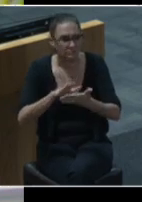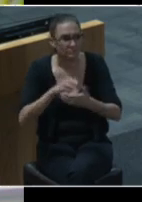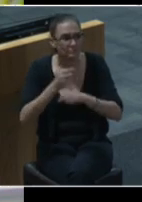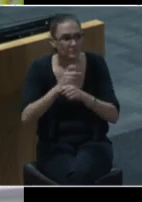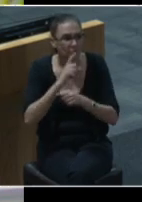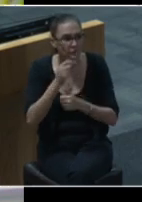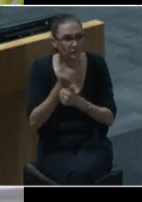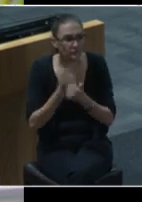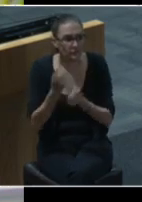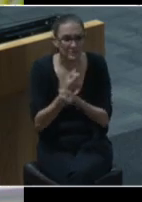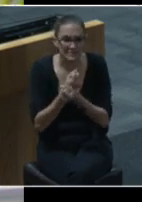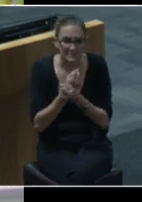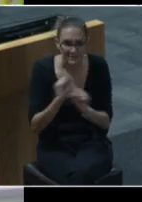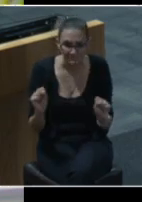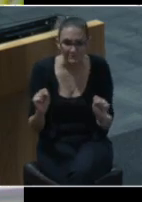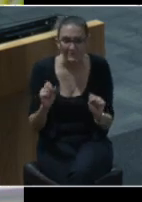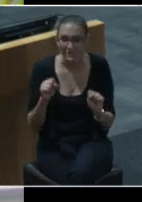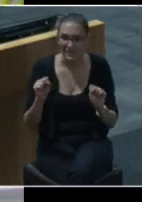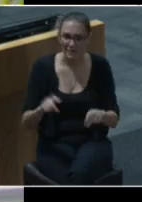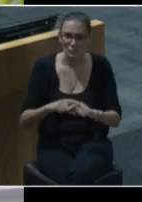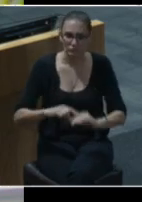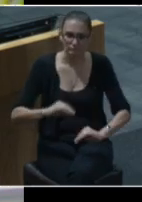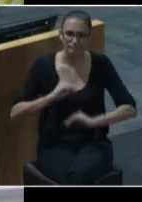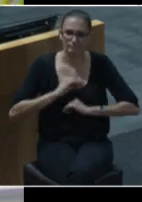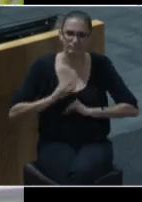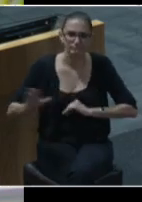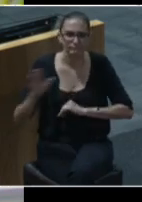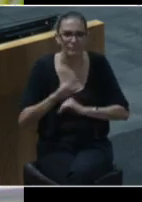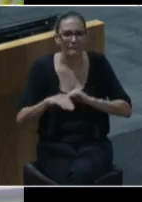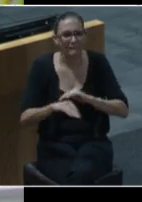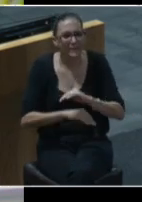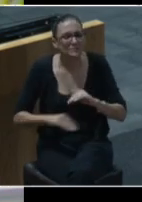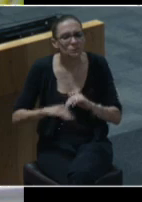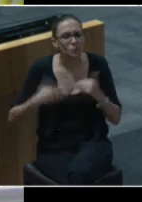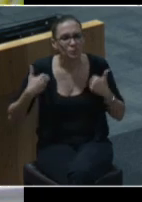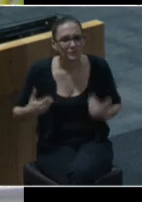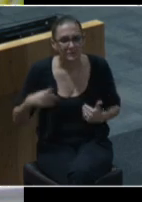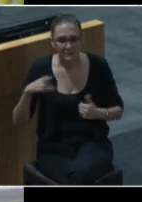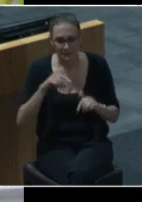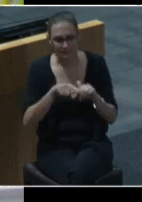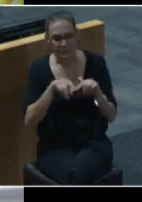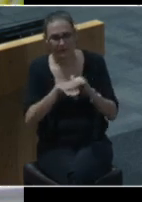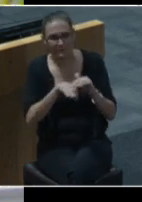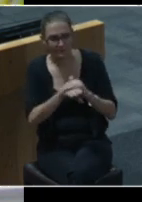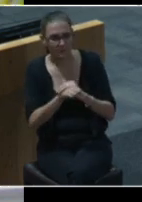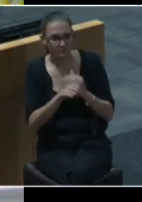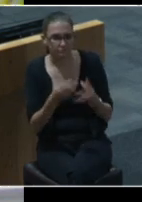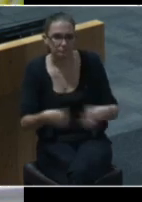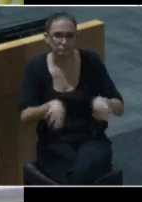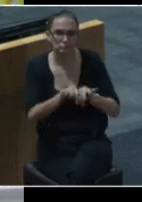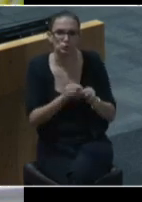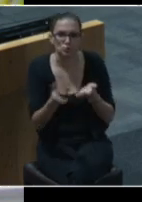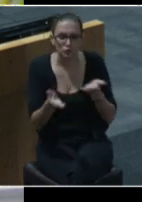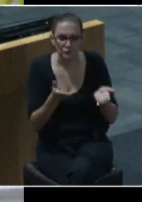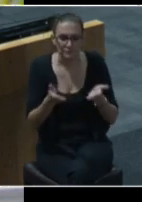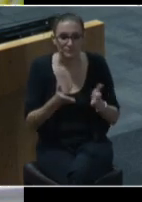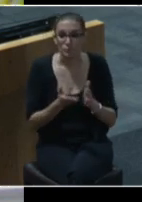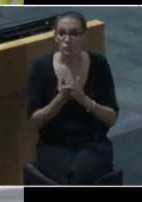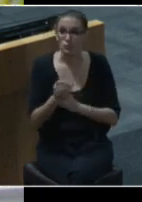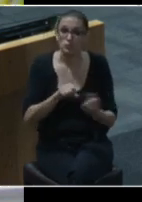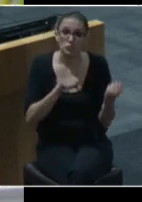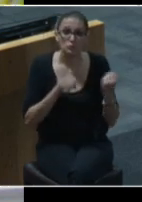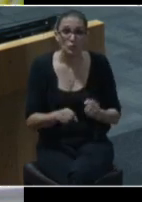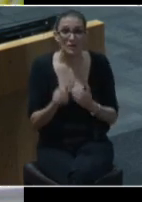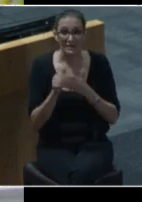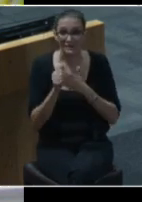and able to meet their basic human needs and access critical services through the strong leadership of